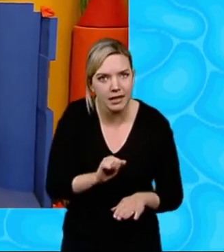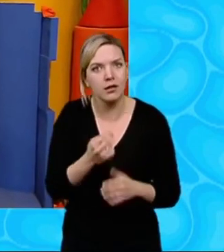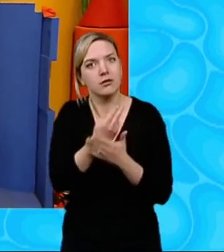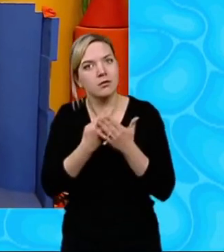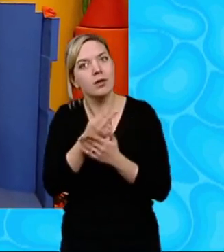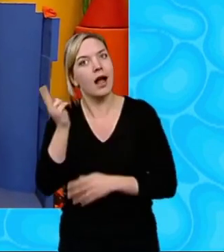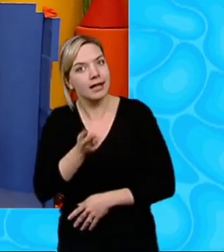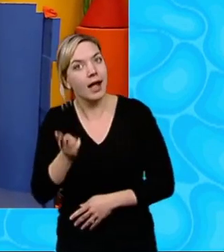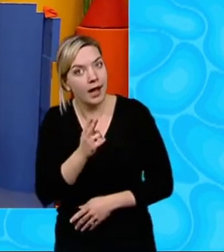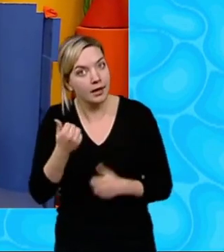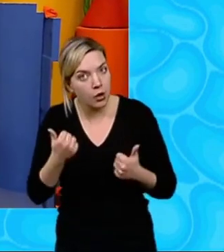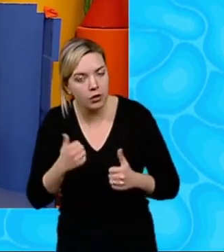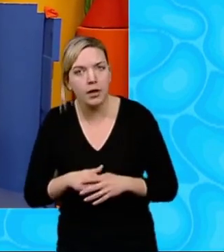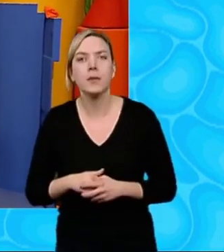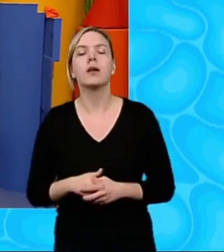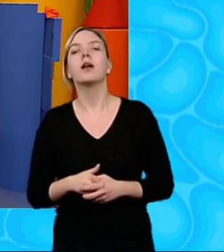card, eh OK